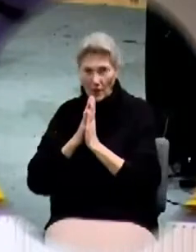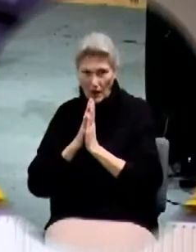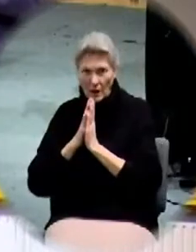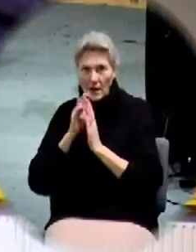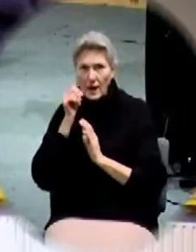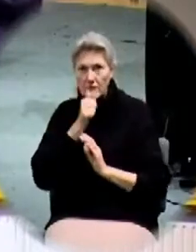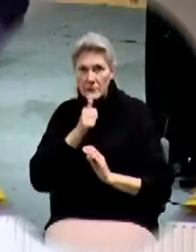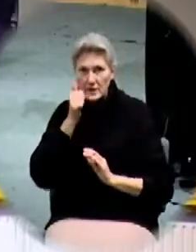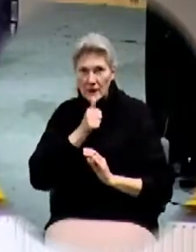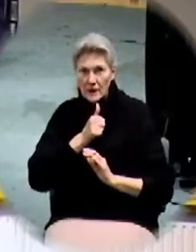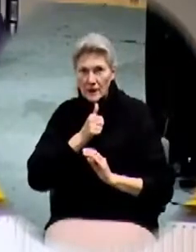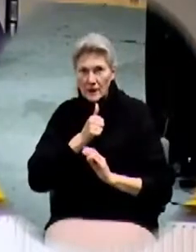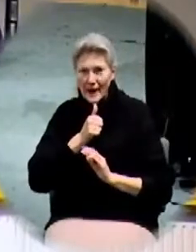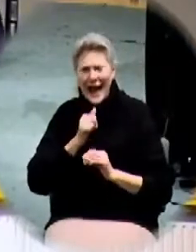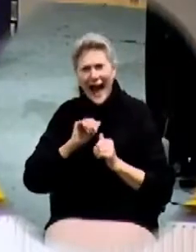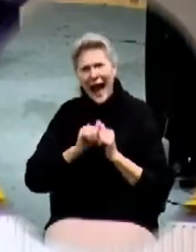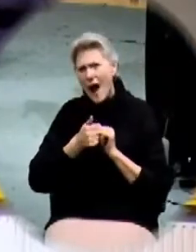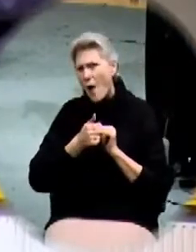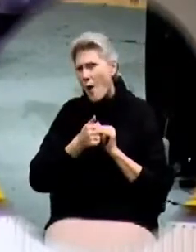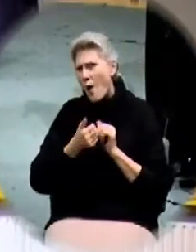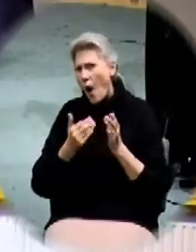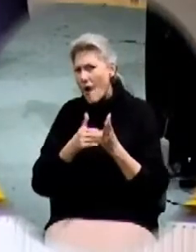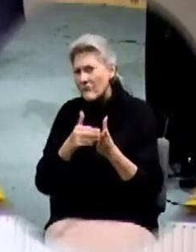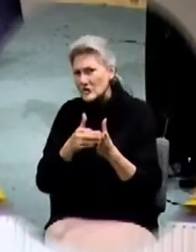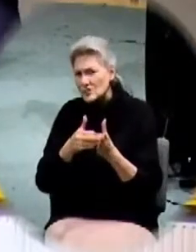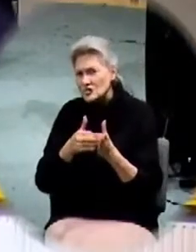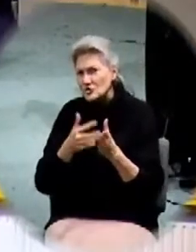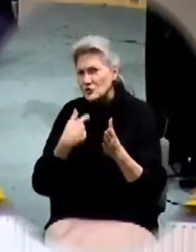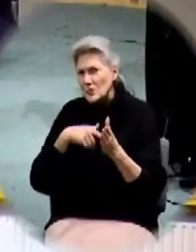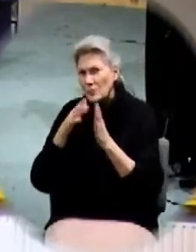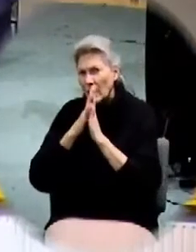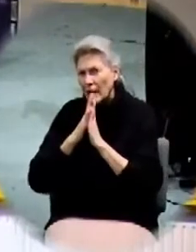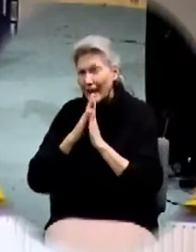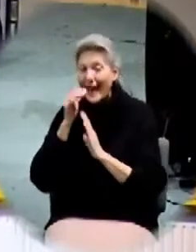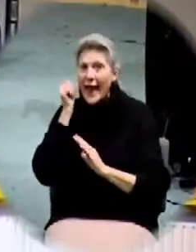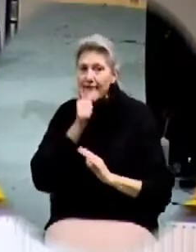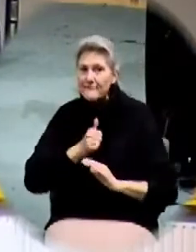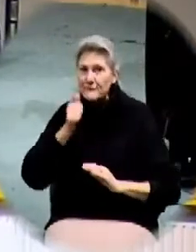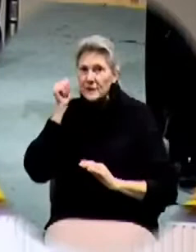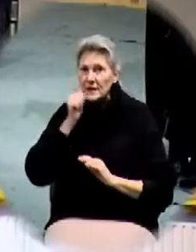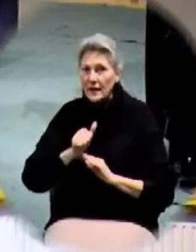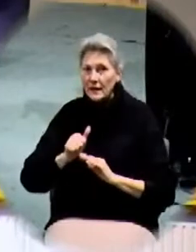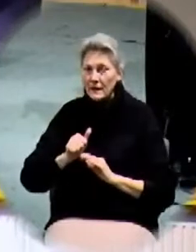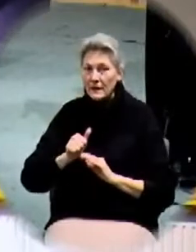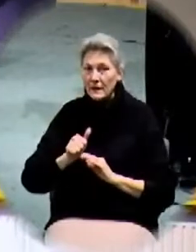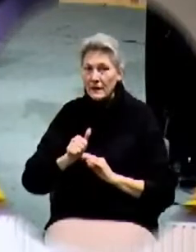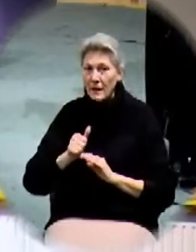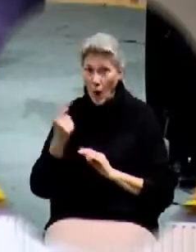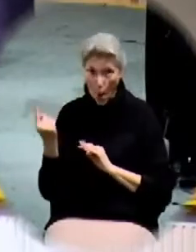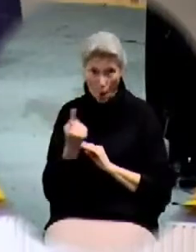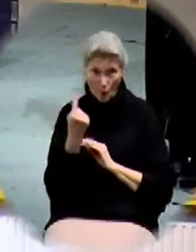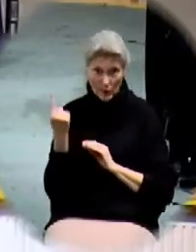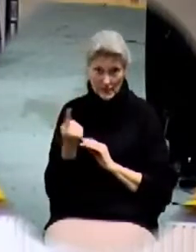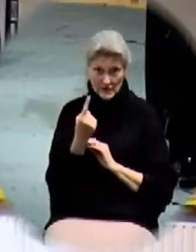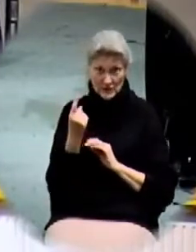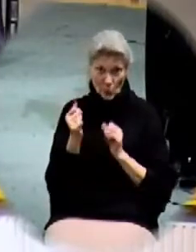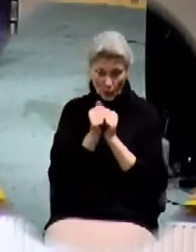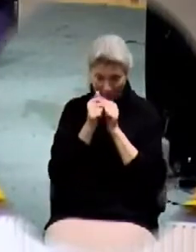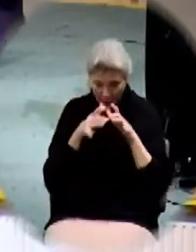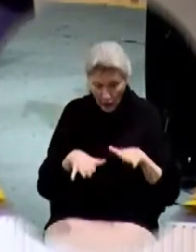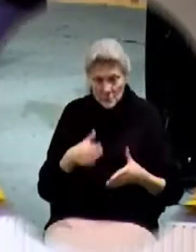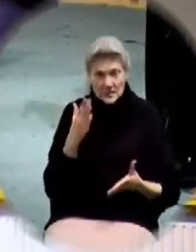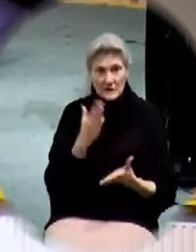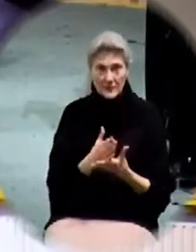pray. How often should we pray? Every day. Every day? Always? Without ceasing?